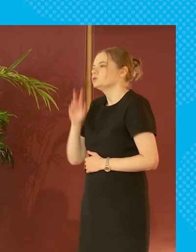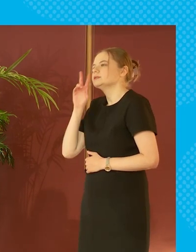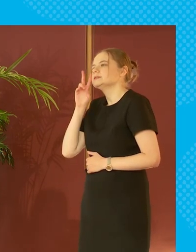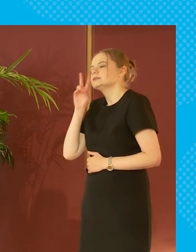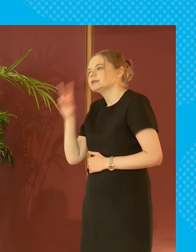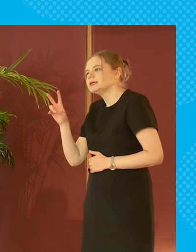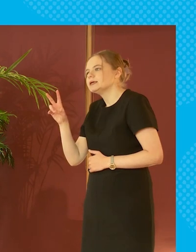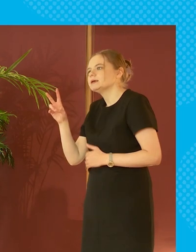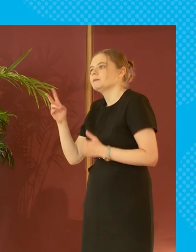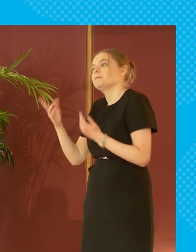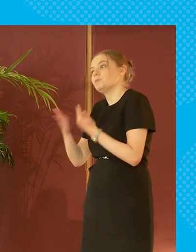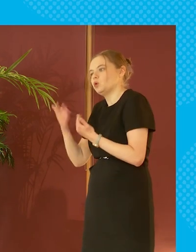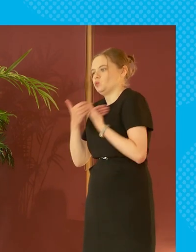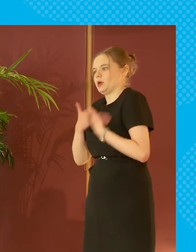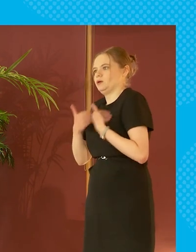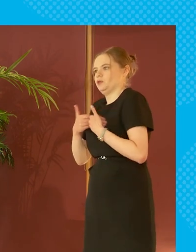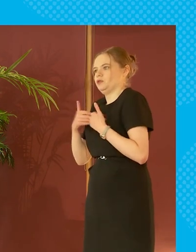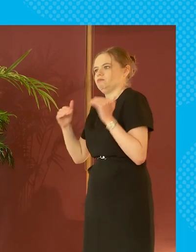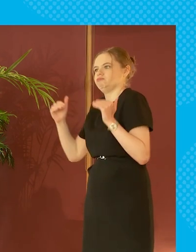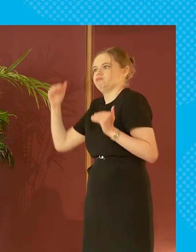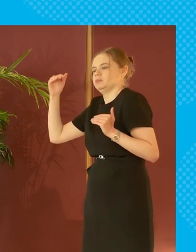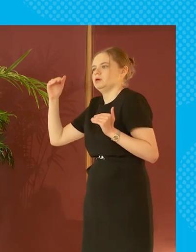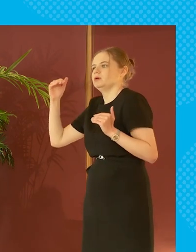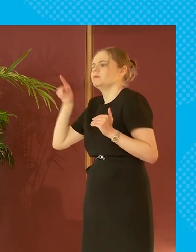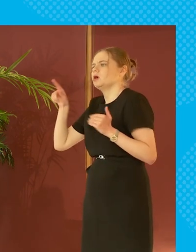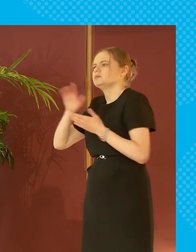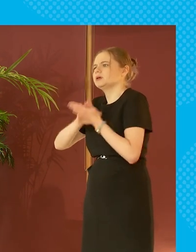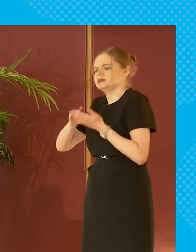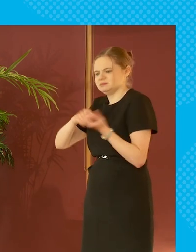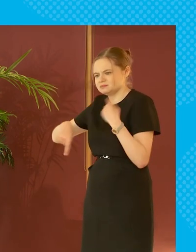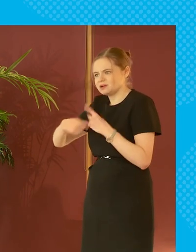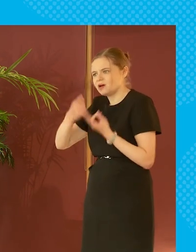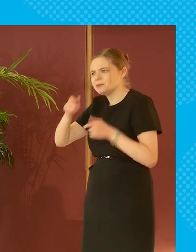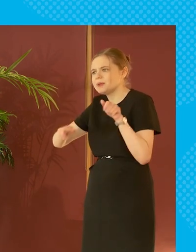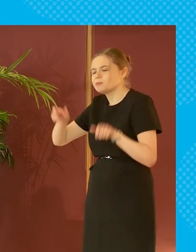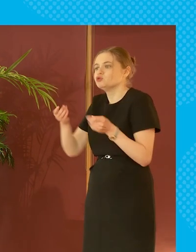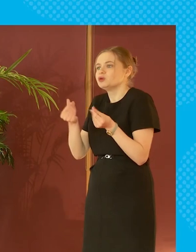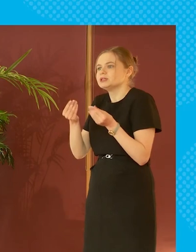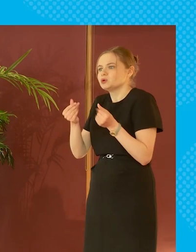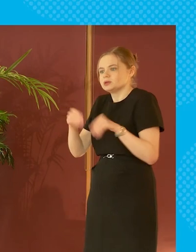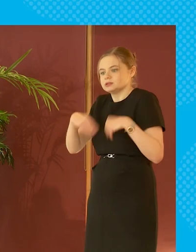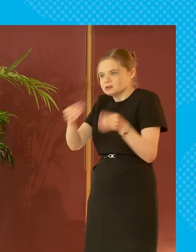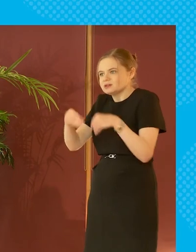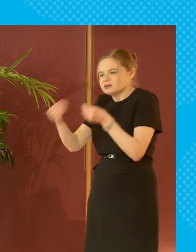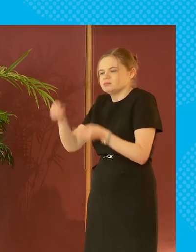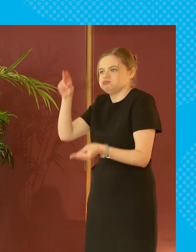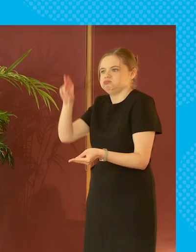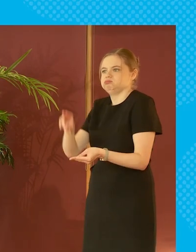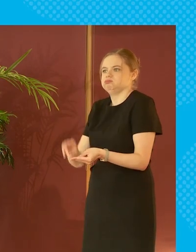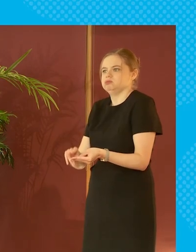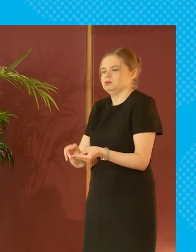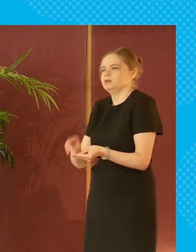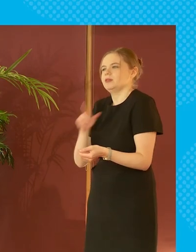of income and wealth but that leads to fewer resources to be shared amongst the rest of the population and that's where you